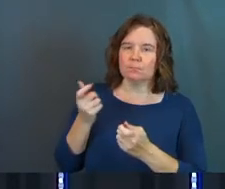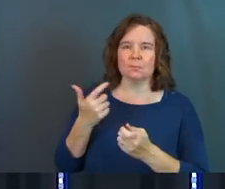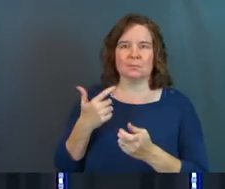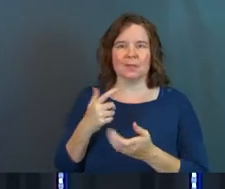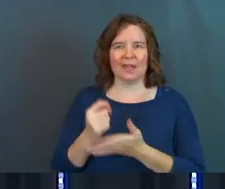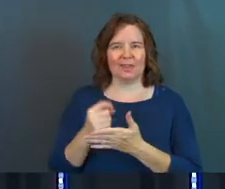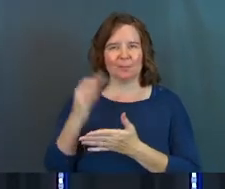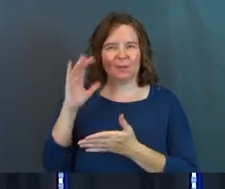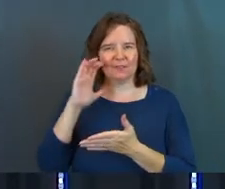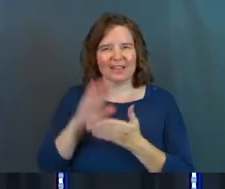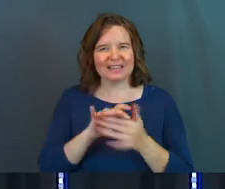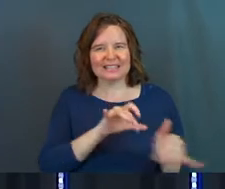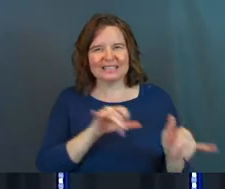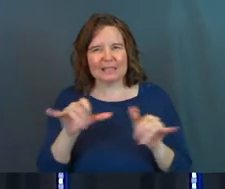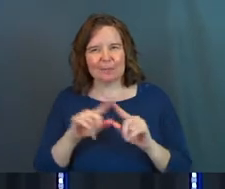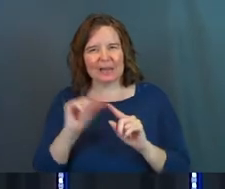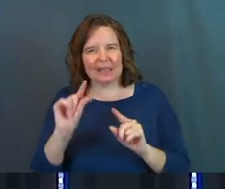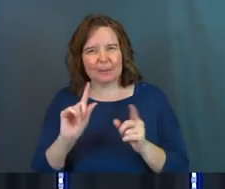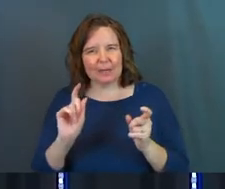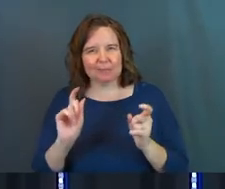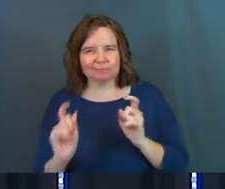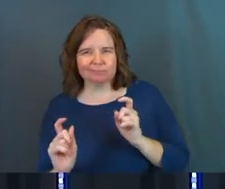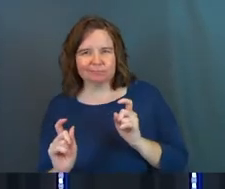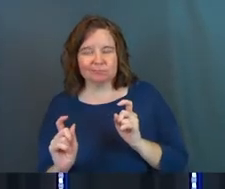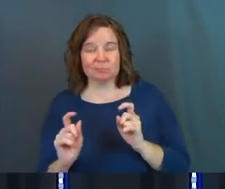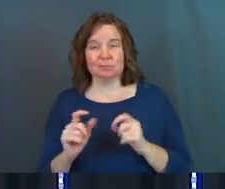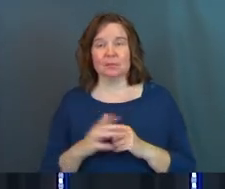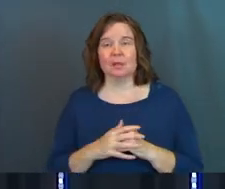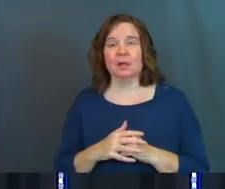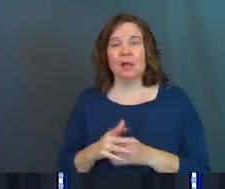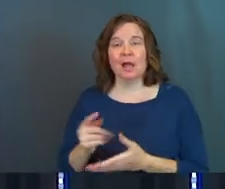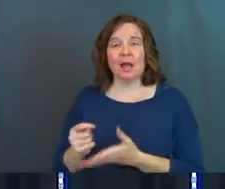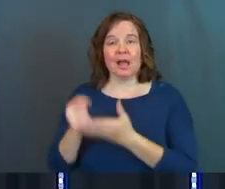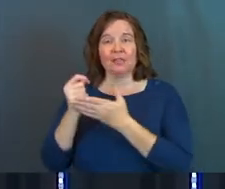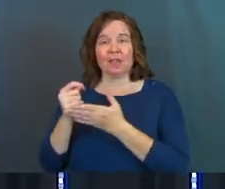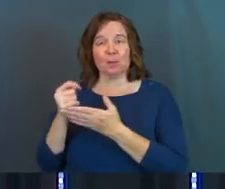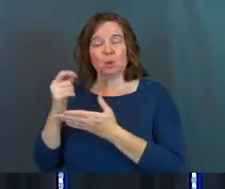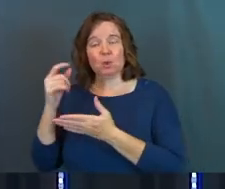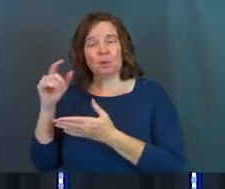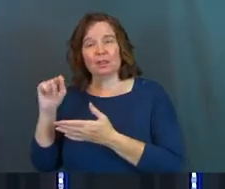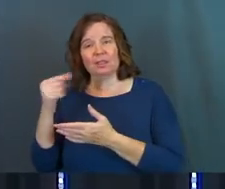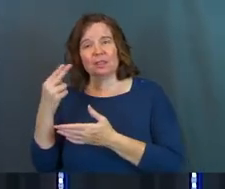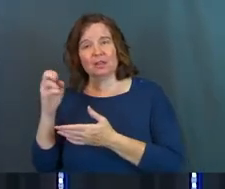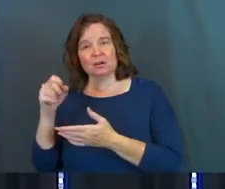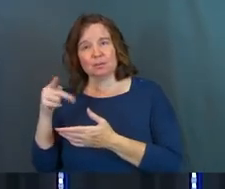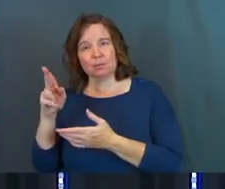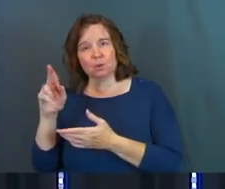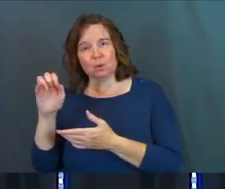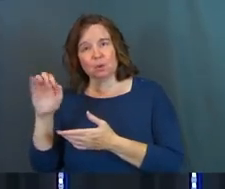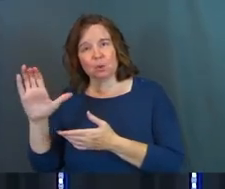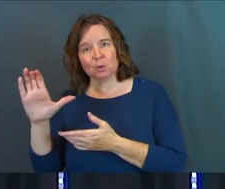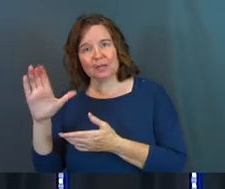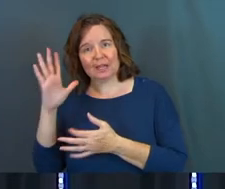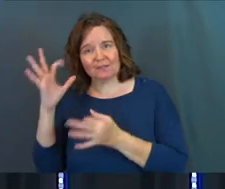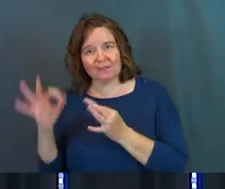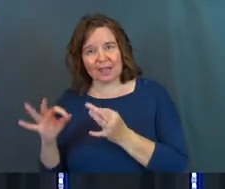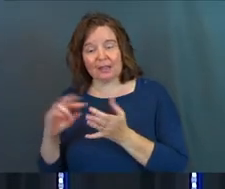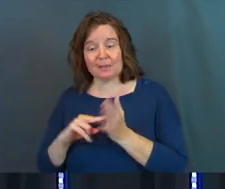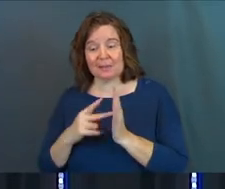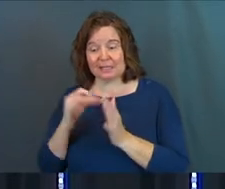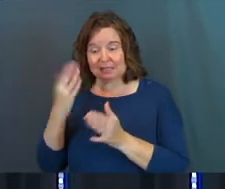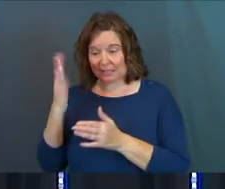is similar, but it's just a tad different. A therapeutic faith comes, instead it's me saying, God, if you're real,